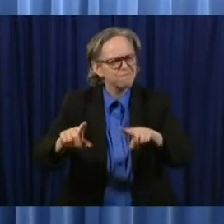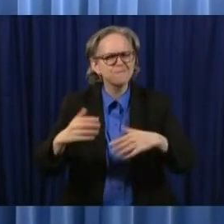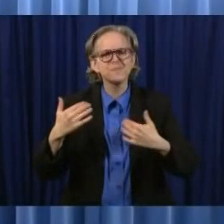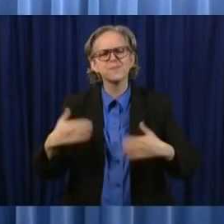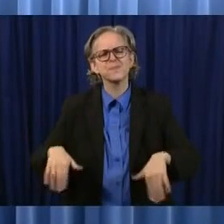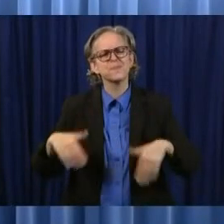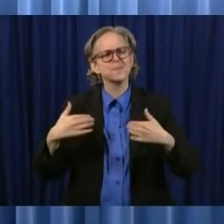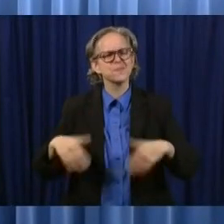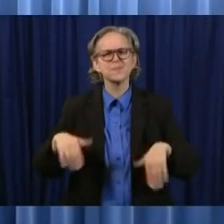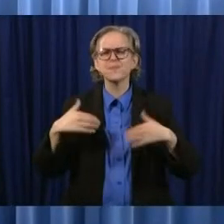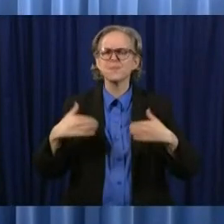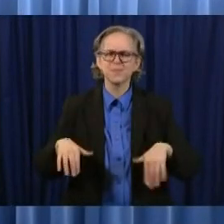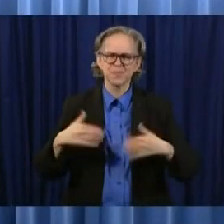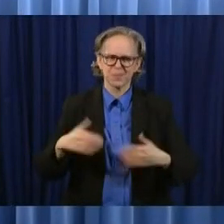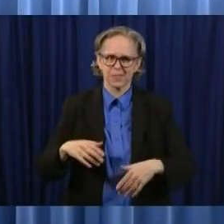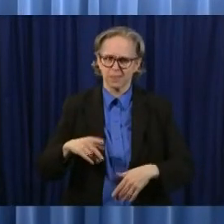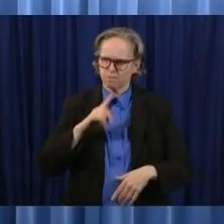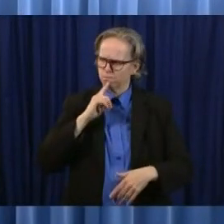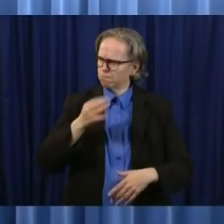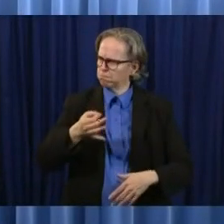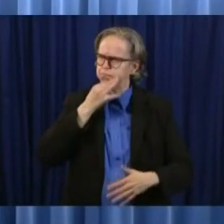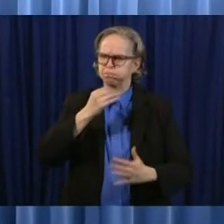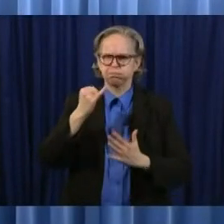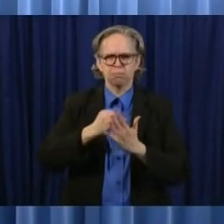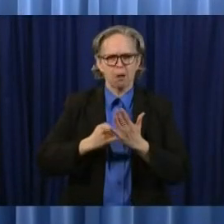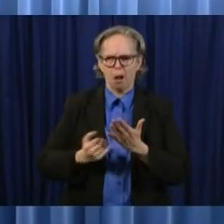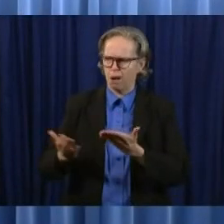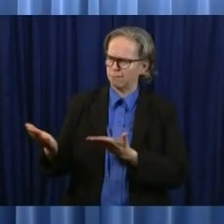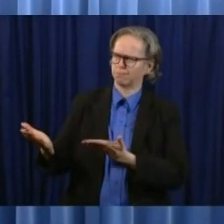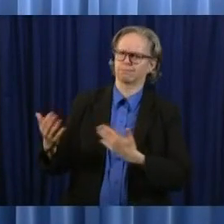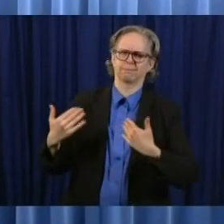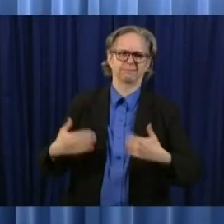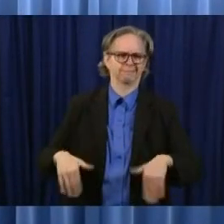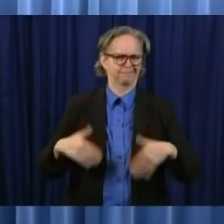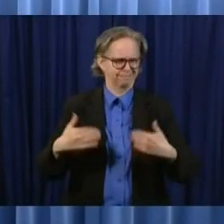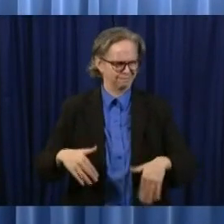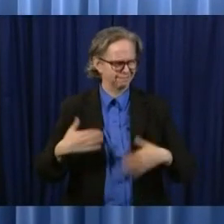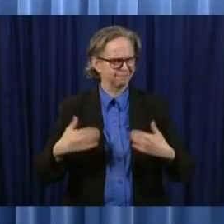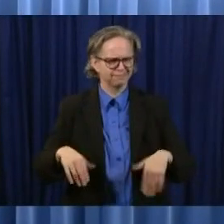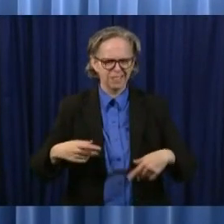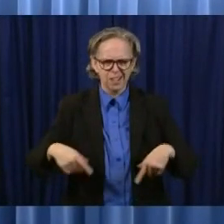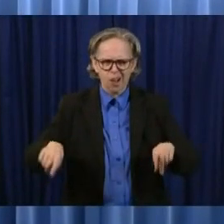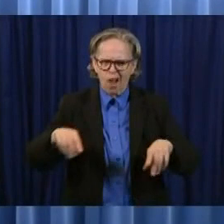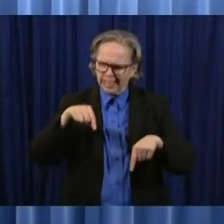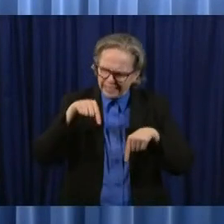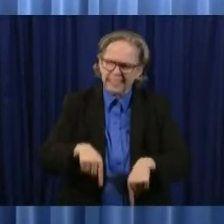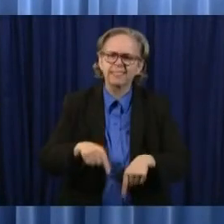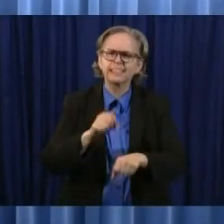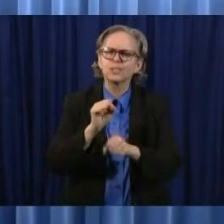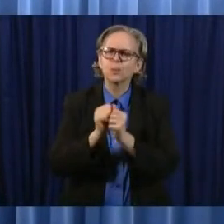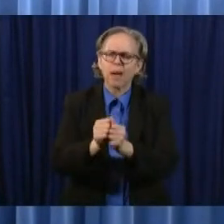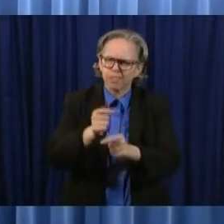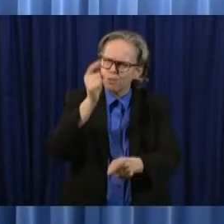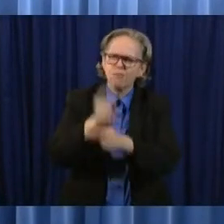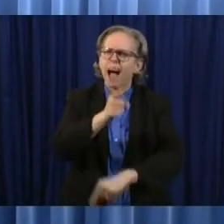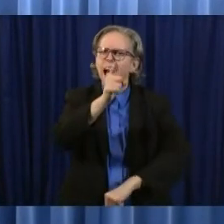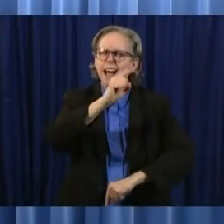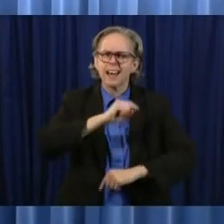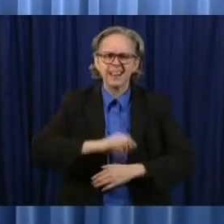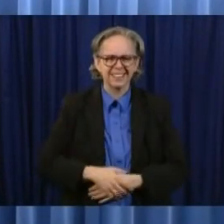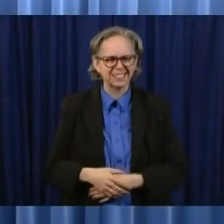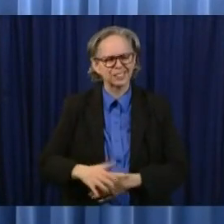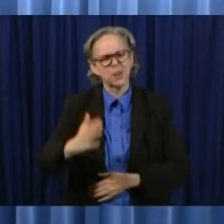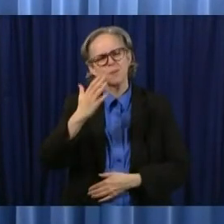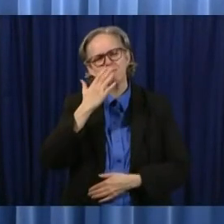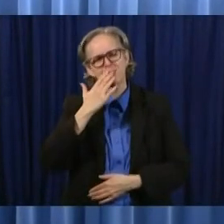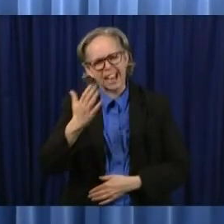is quite an artist and she is right we are all in this together I want to thank her for sharing this